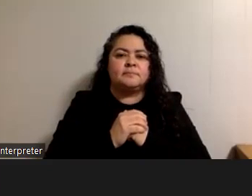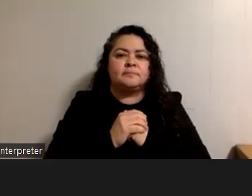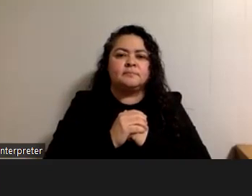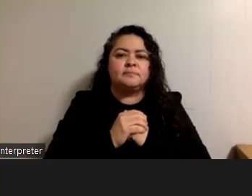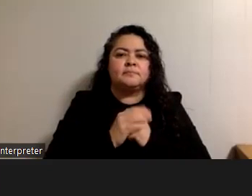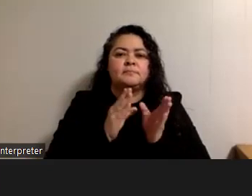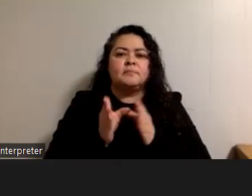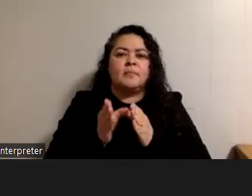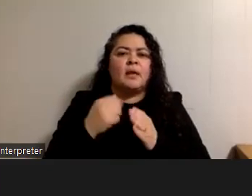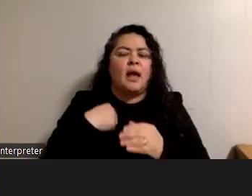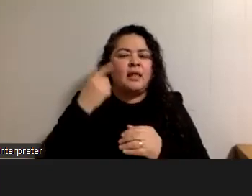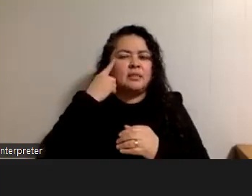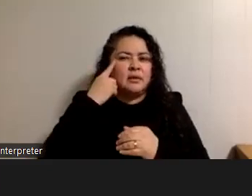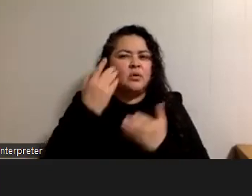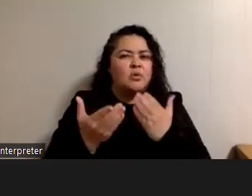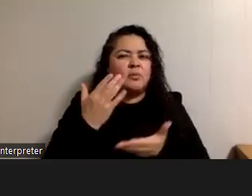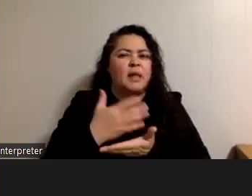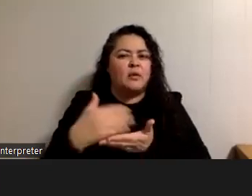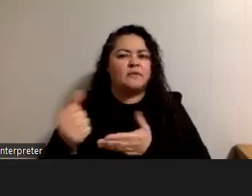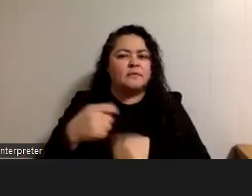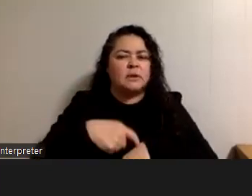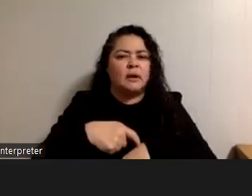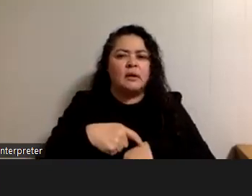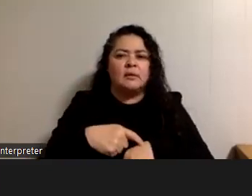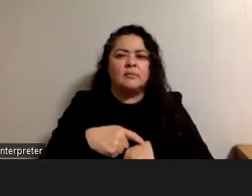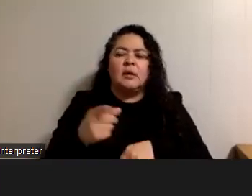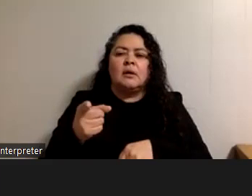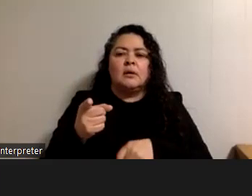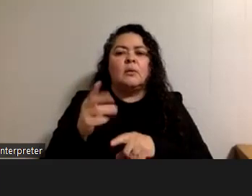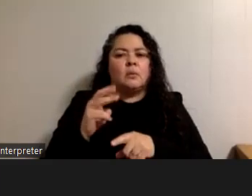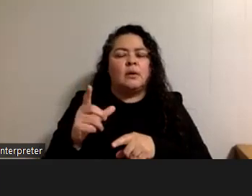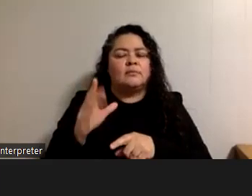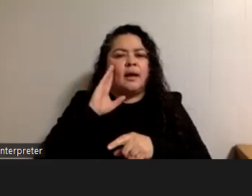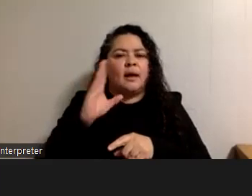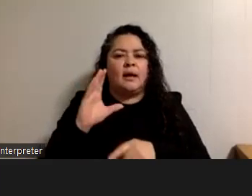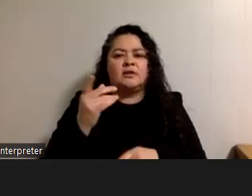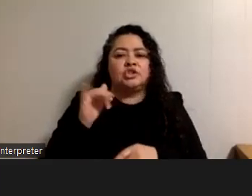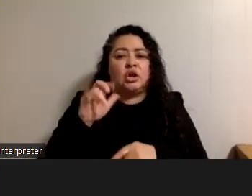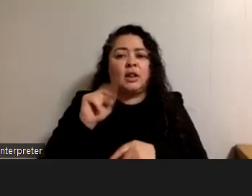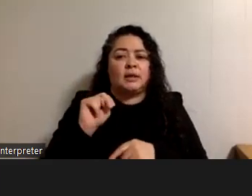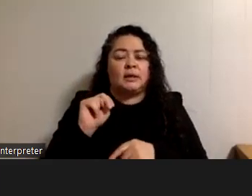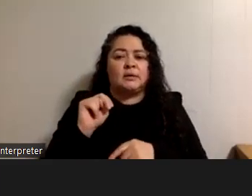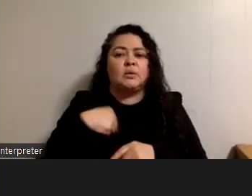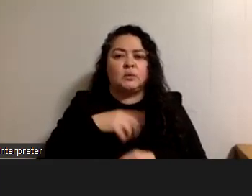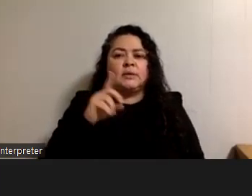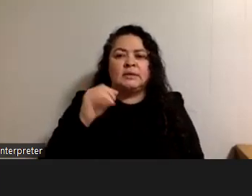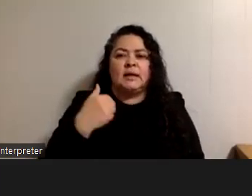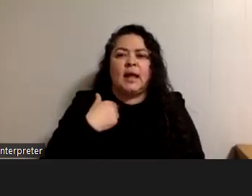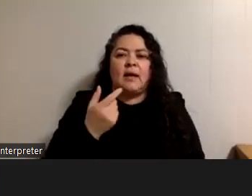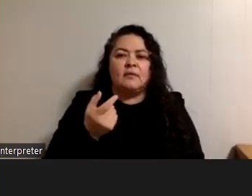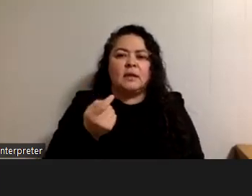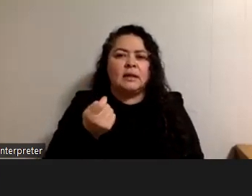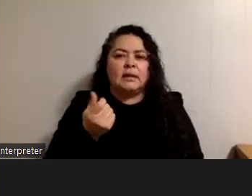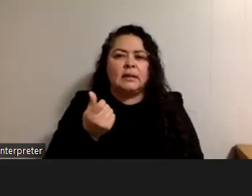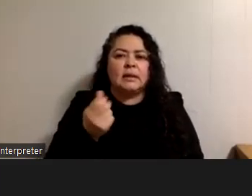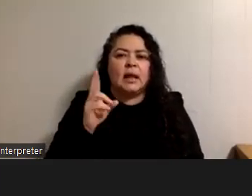i think we're probably out of time cheryl i don't want to keep well we did hi this is cheryl lynn uh we did have a little we have a